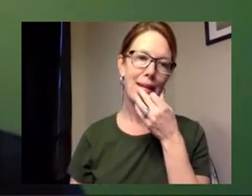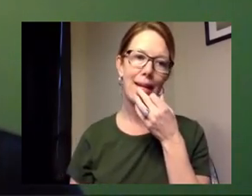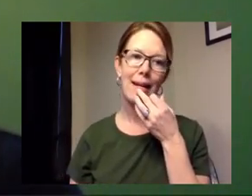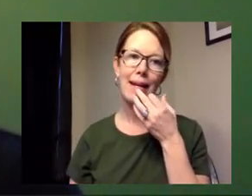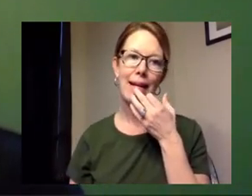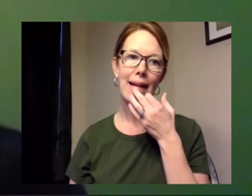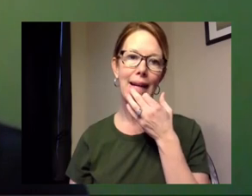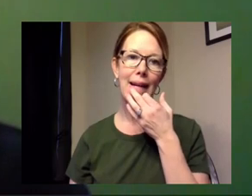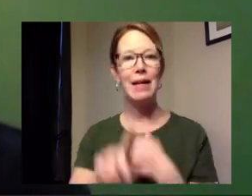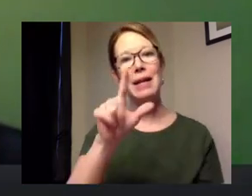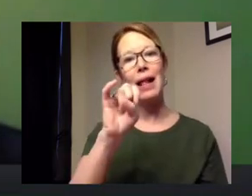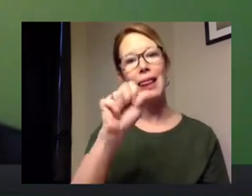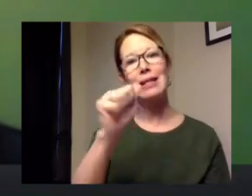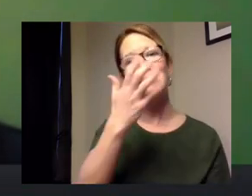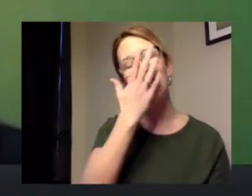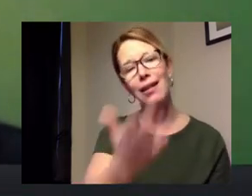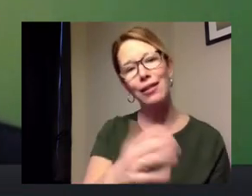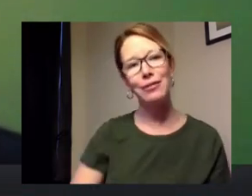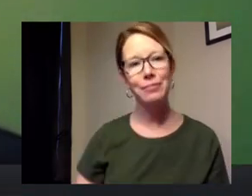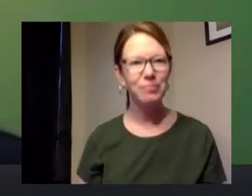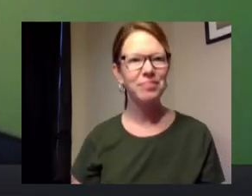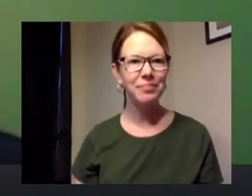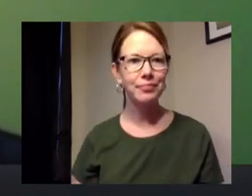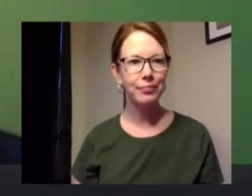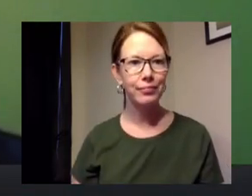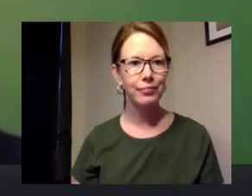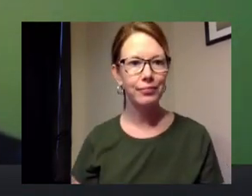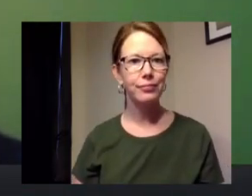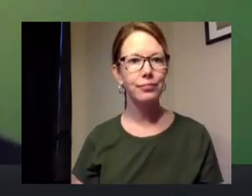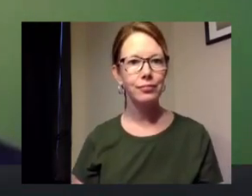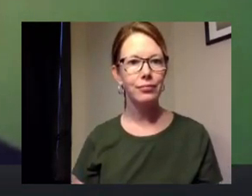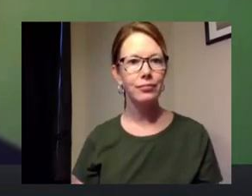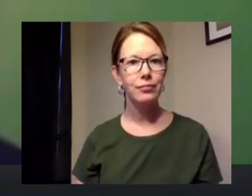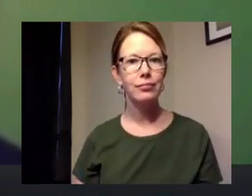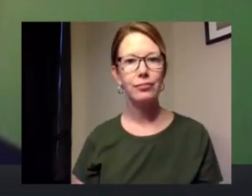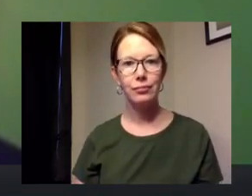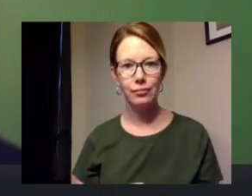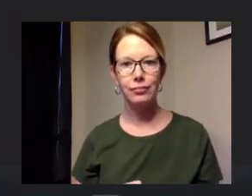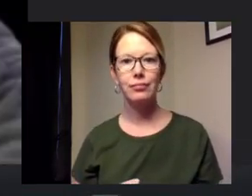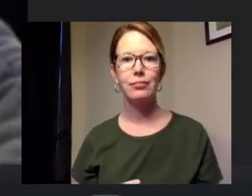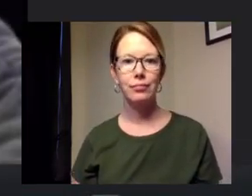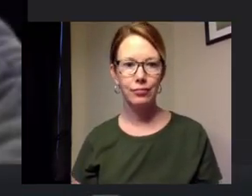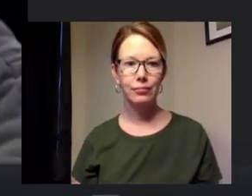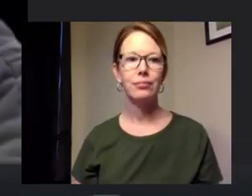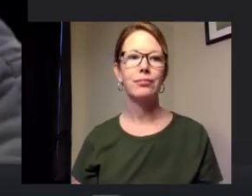thank you so much and now we'll hear from colin altman fire chief